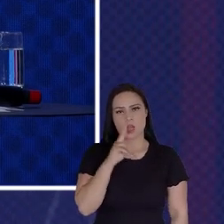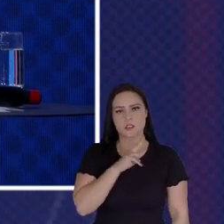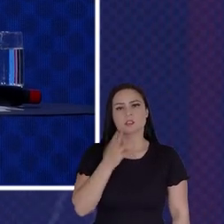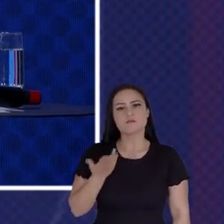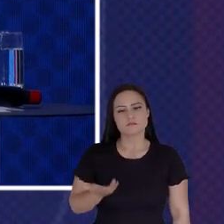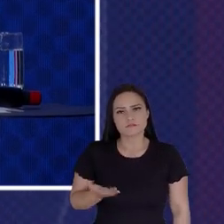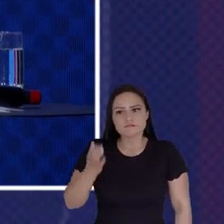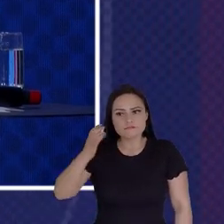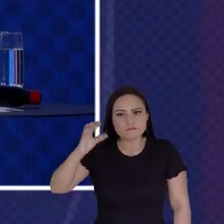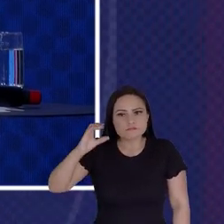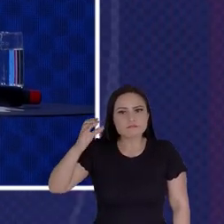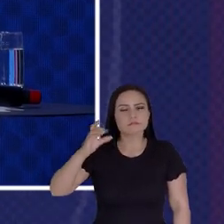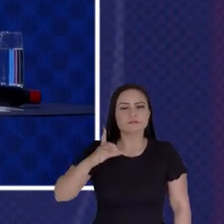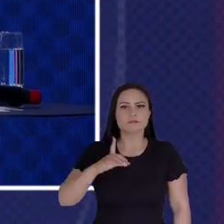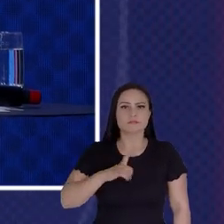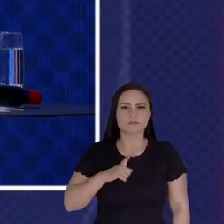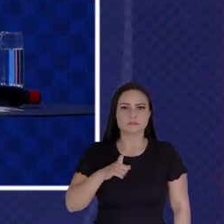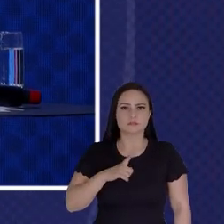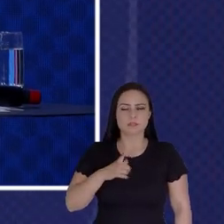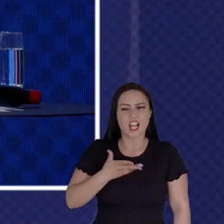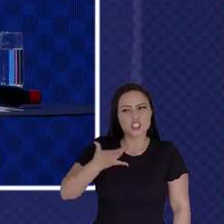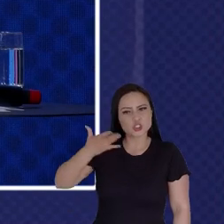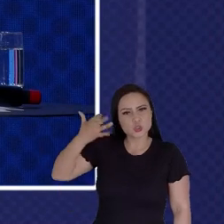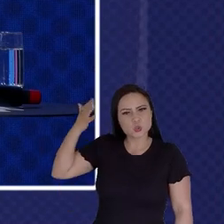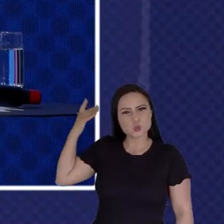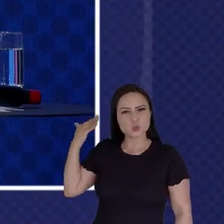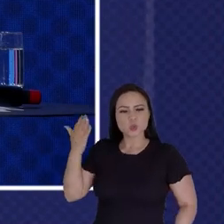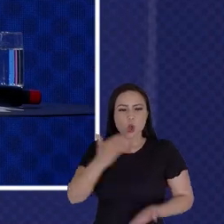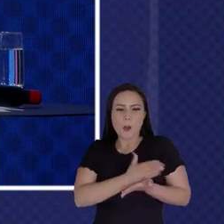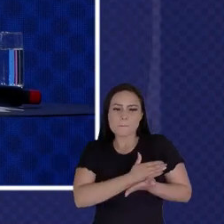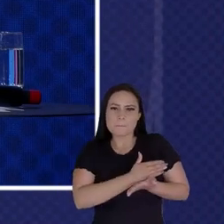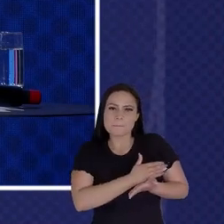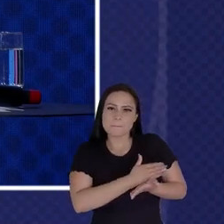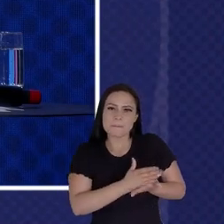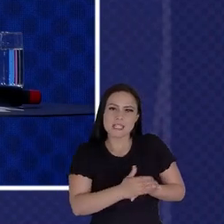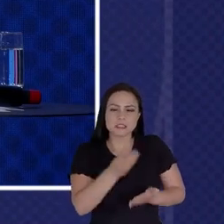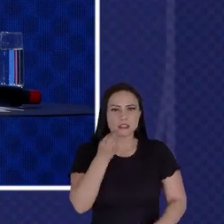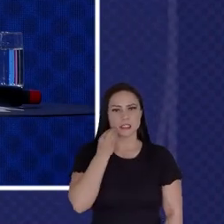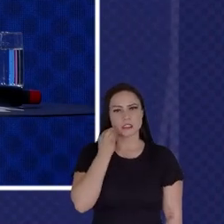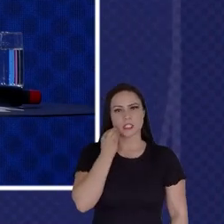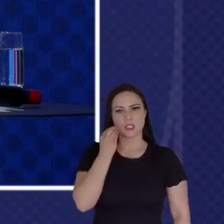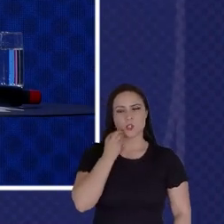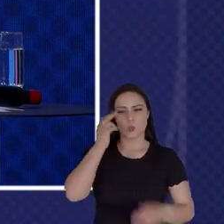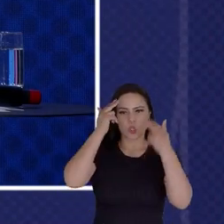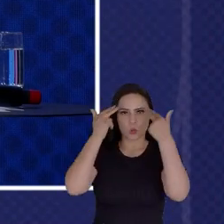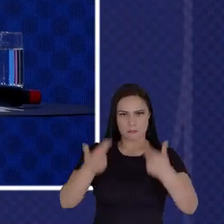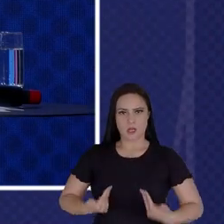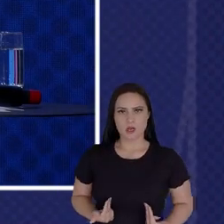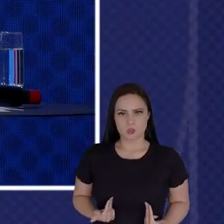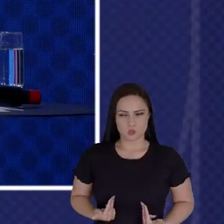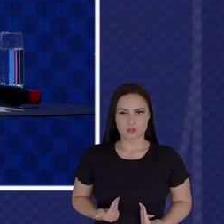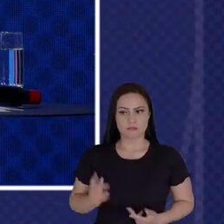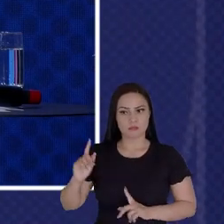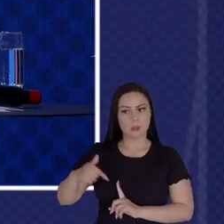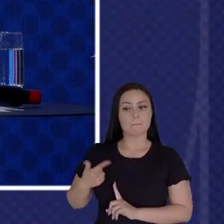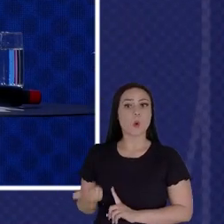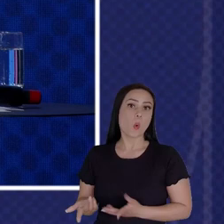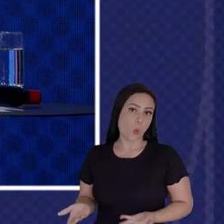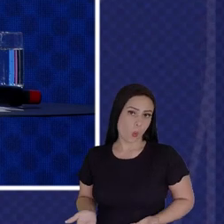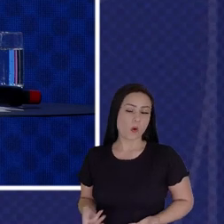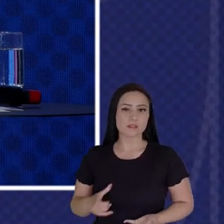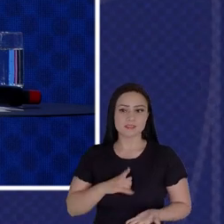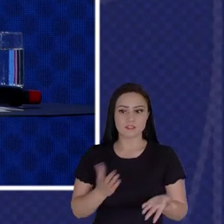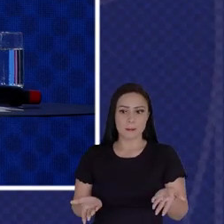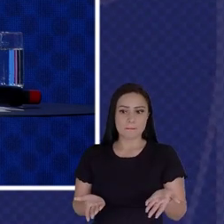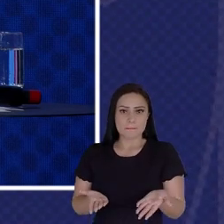And You Know When This Starts Getting Tested In Humans You Know After It Goes Through A Lot